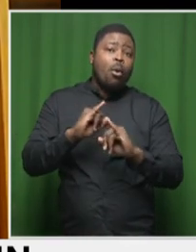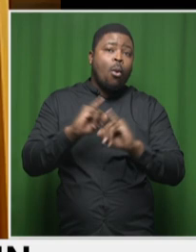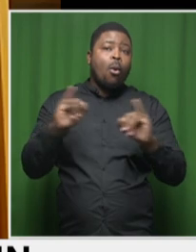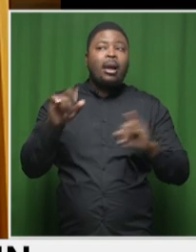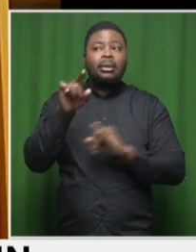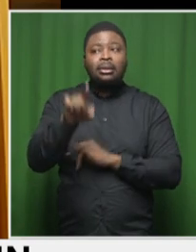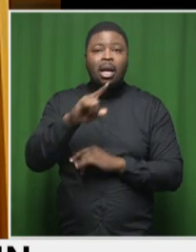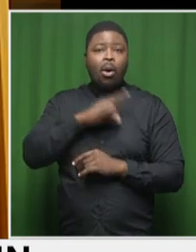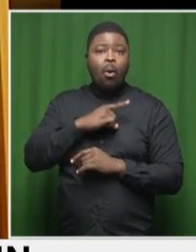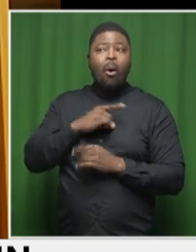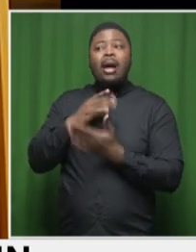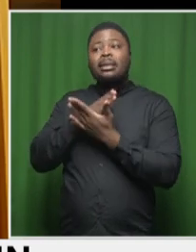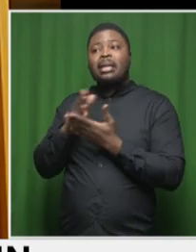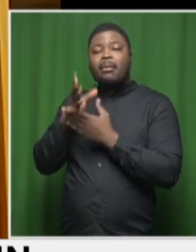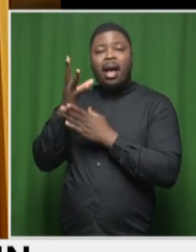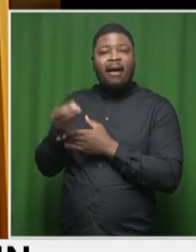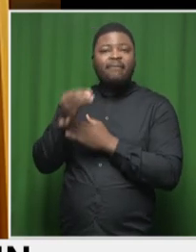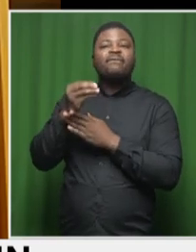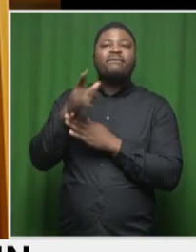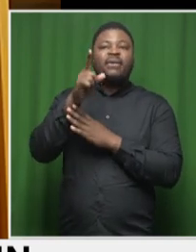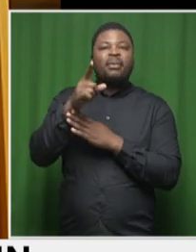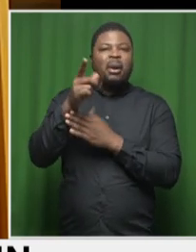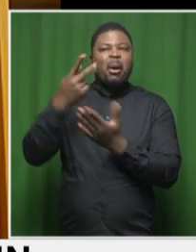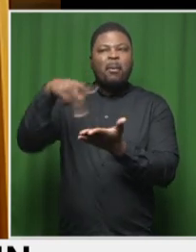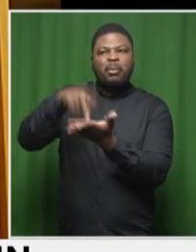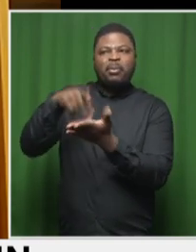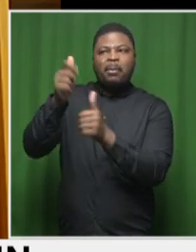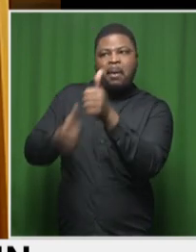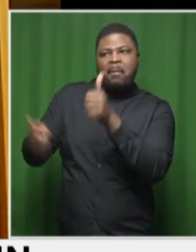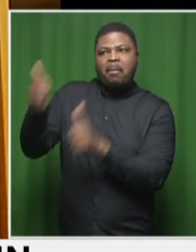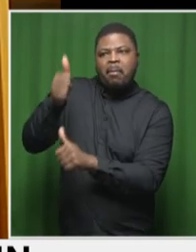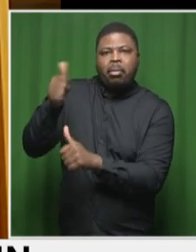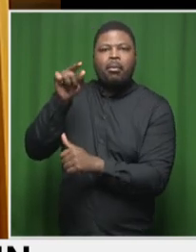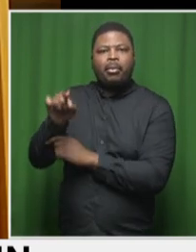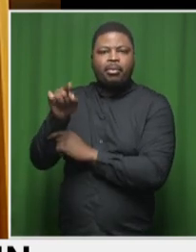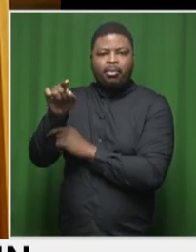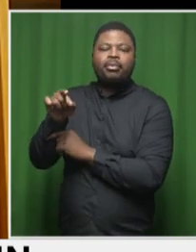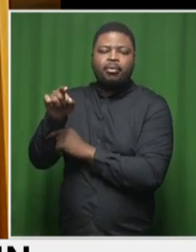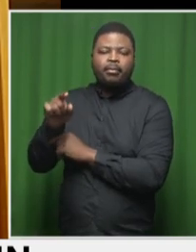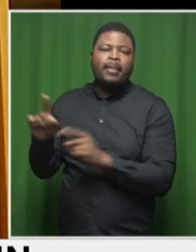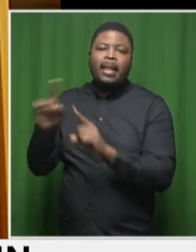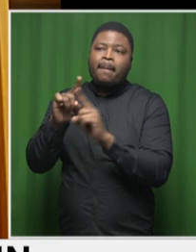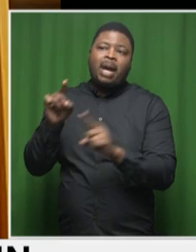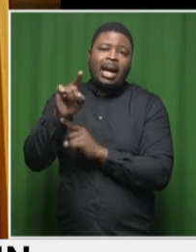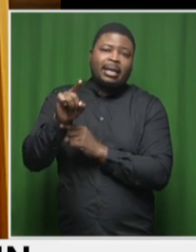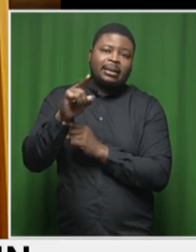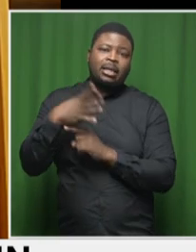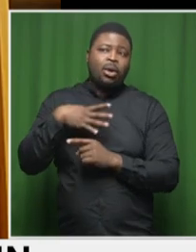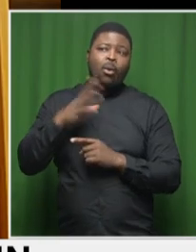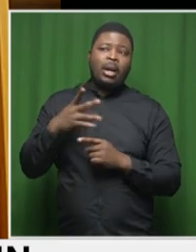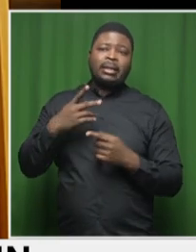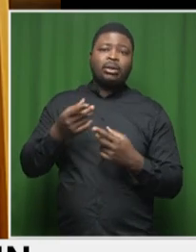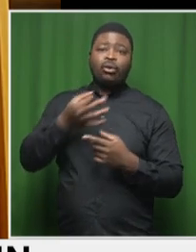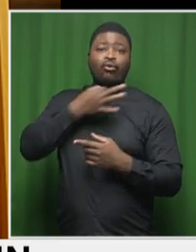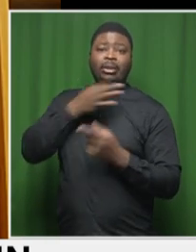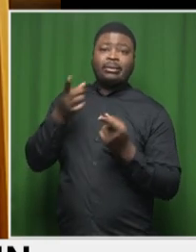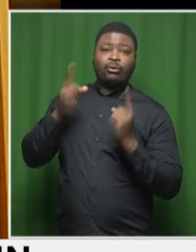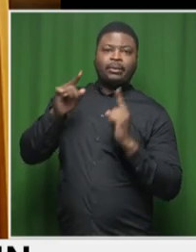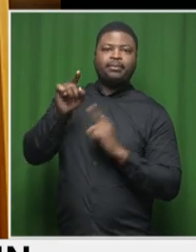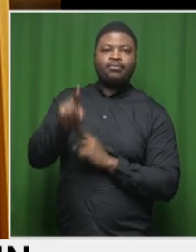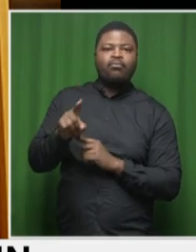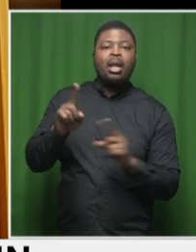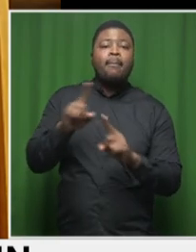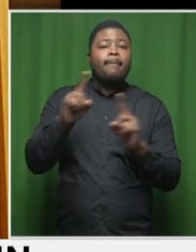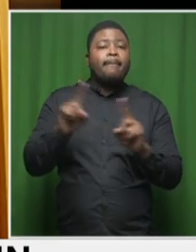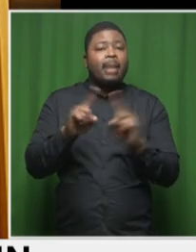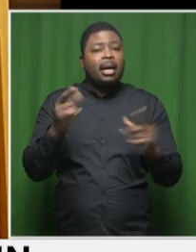provincial positions or government positions. And they would not like to take that particular risk. But going forward, what